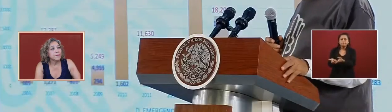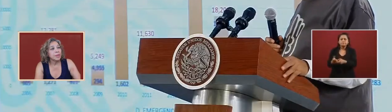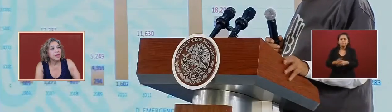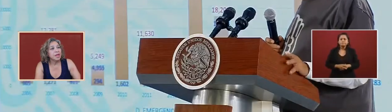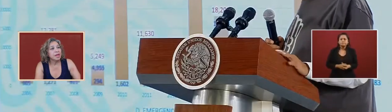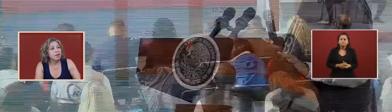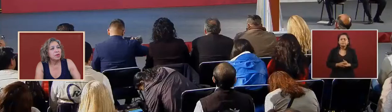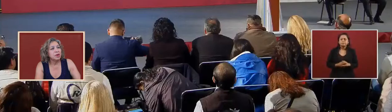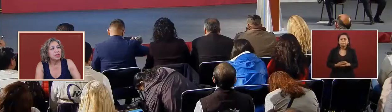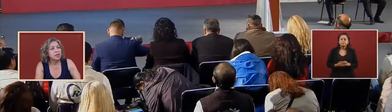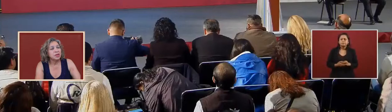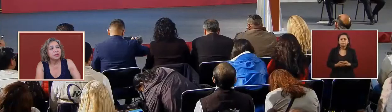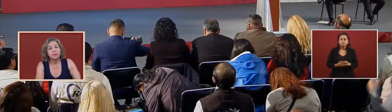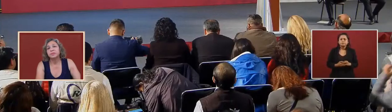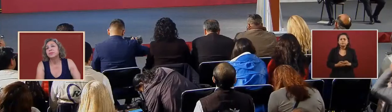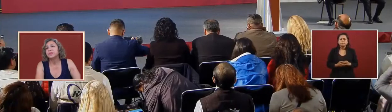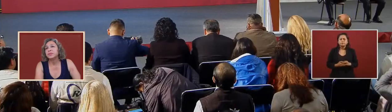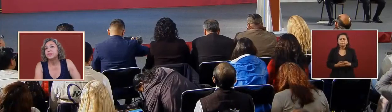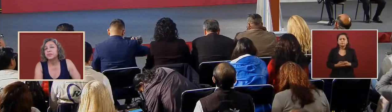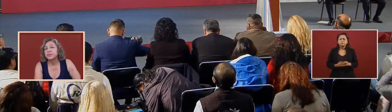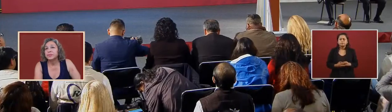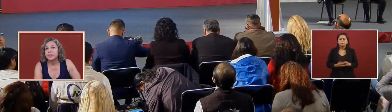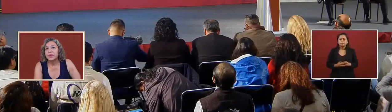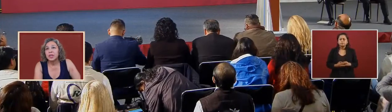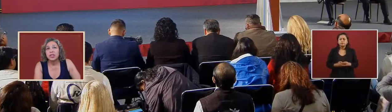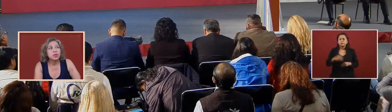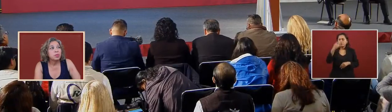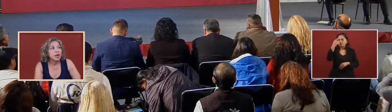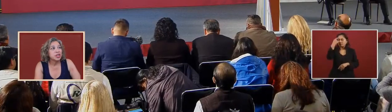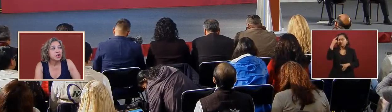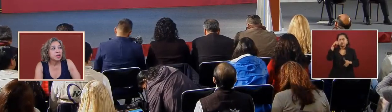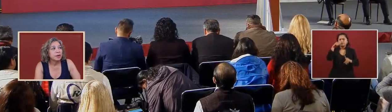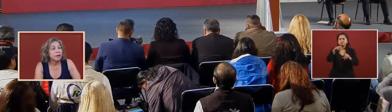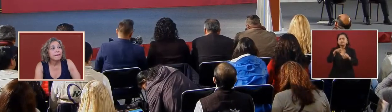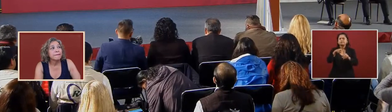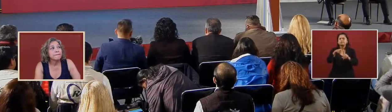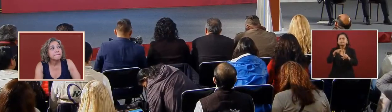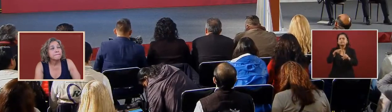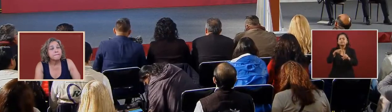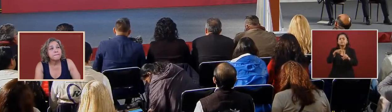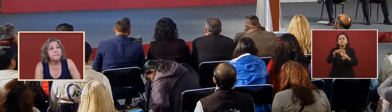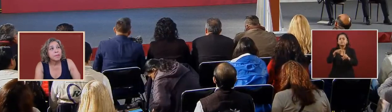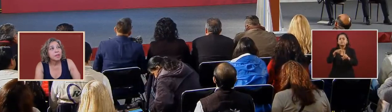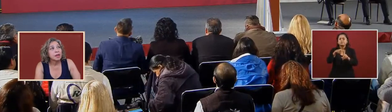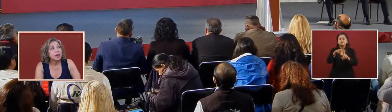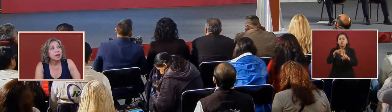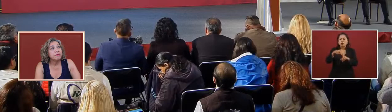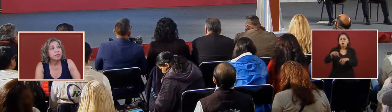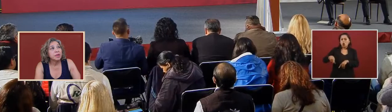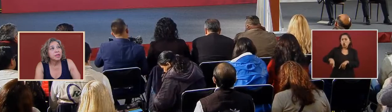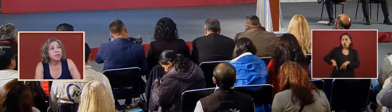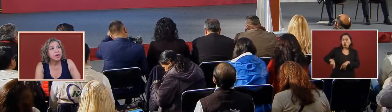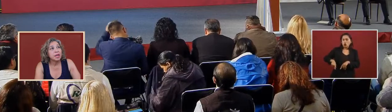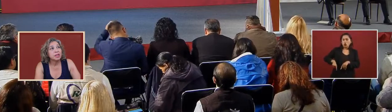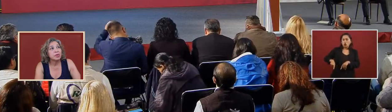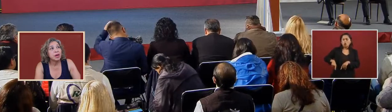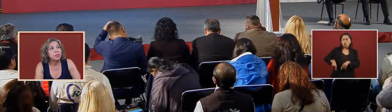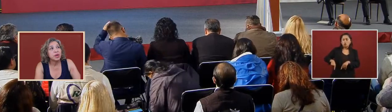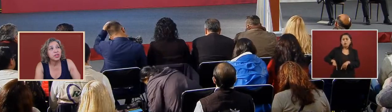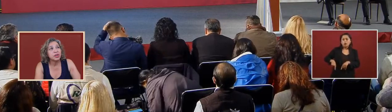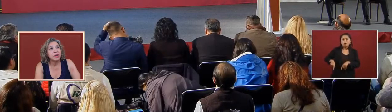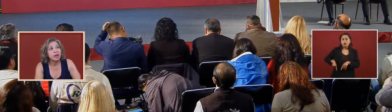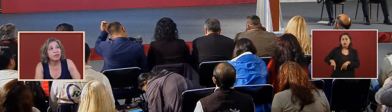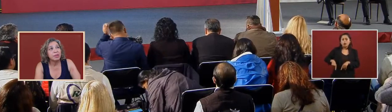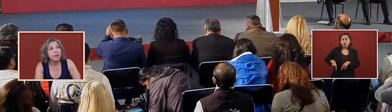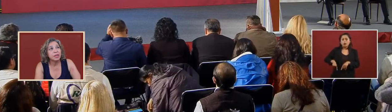in order to to pressure the government and try